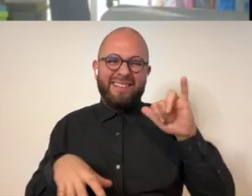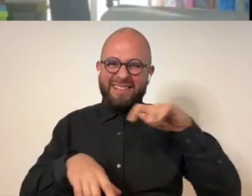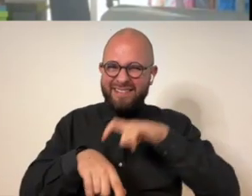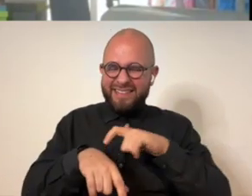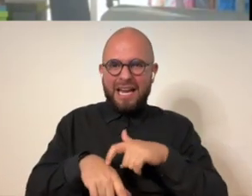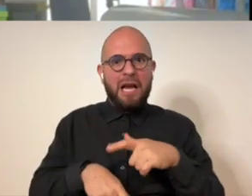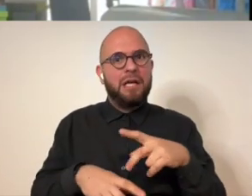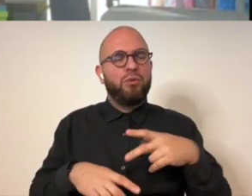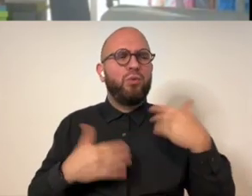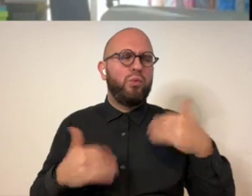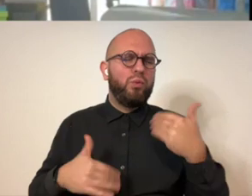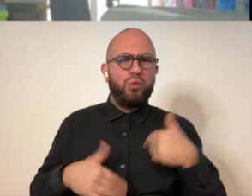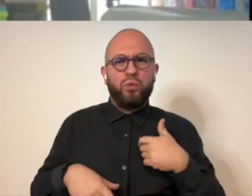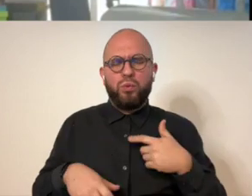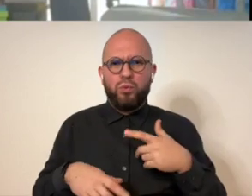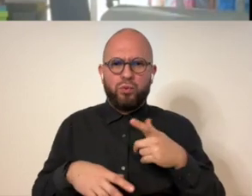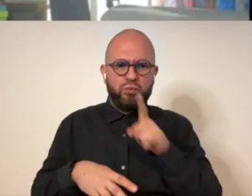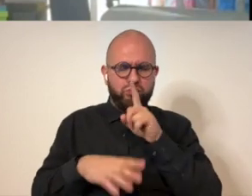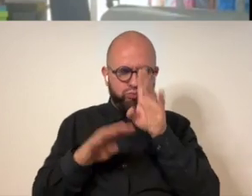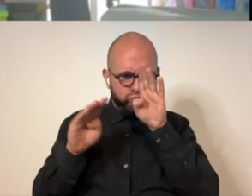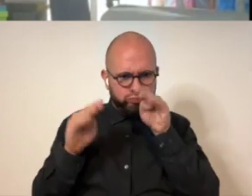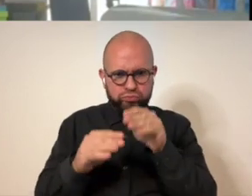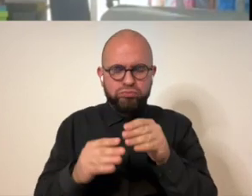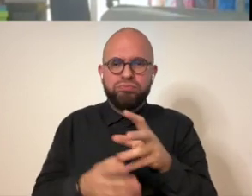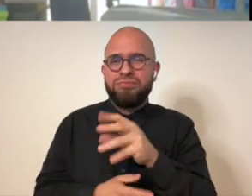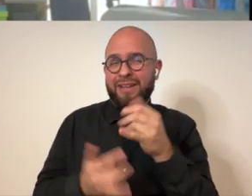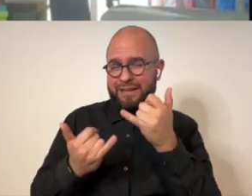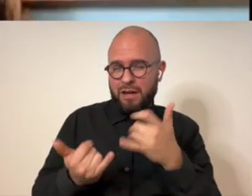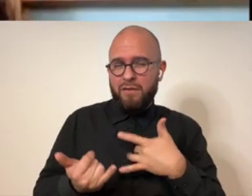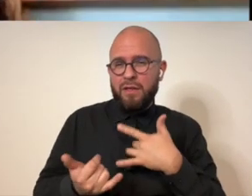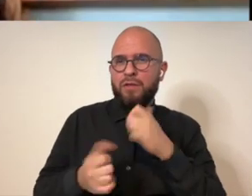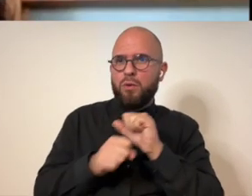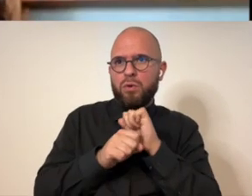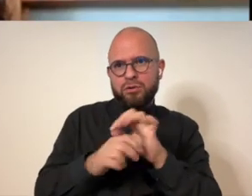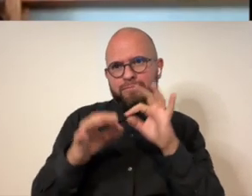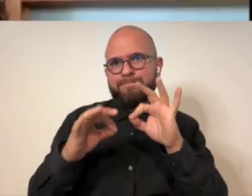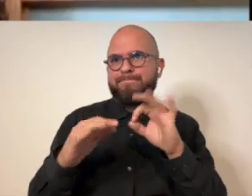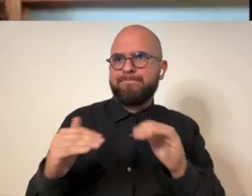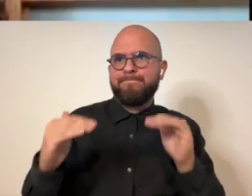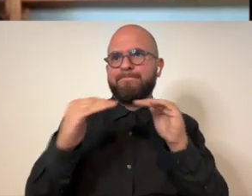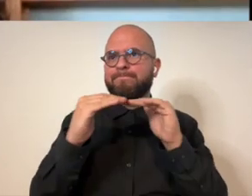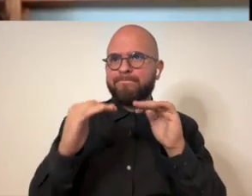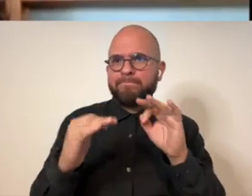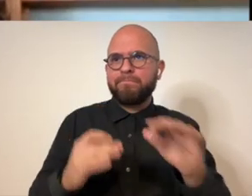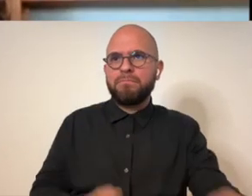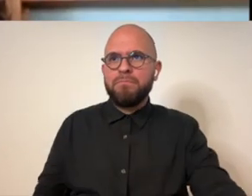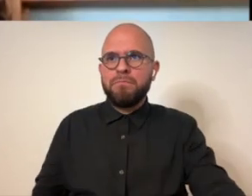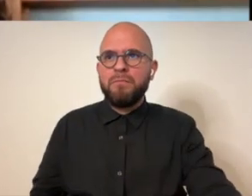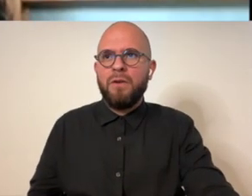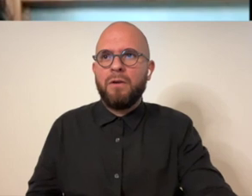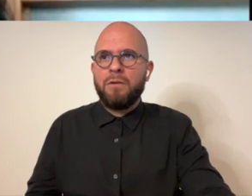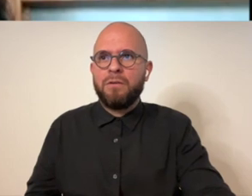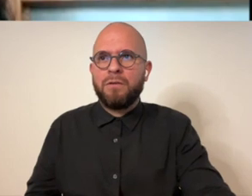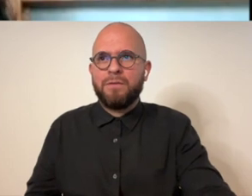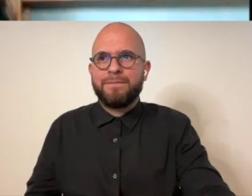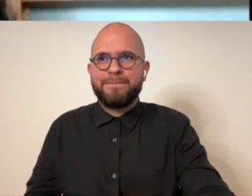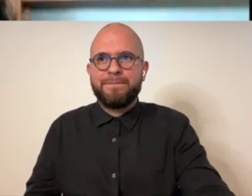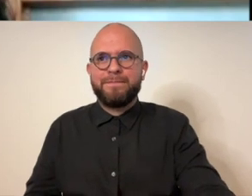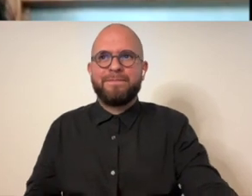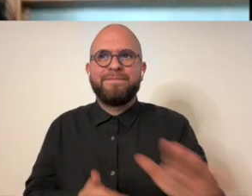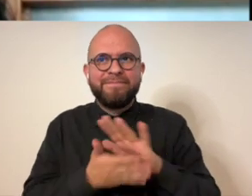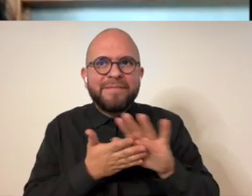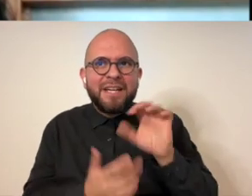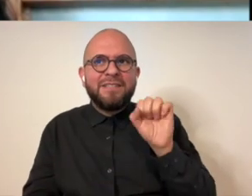that's when i was really quilting the most and had a lot of time to dedicate yeah i feel like now the work is where i'd like it to be nice